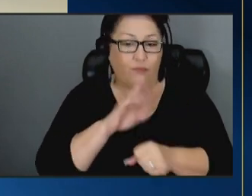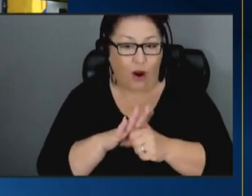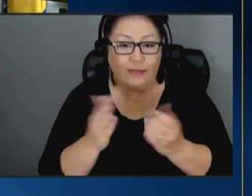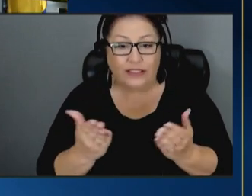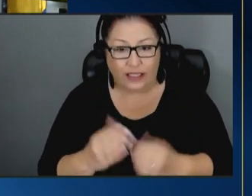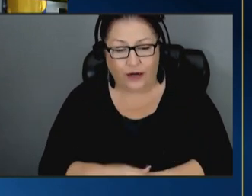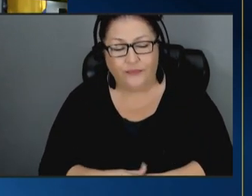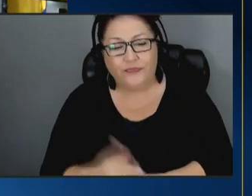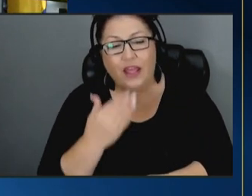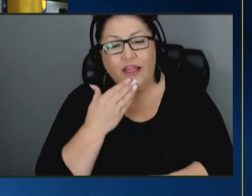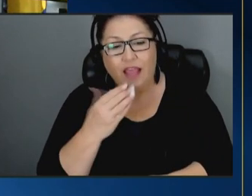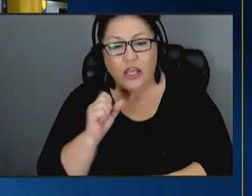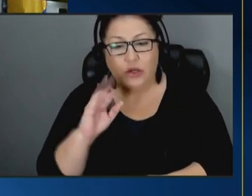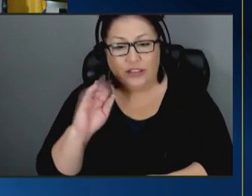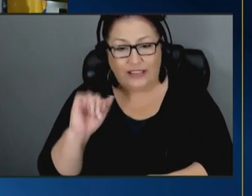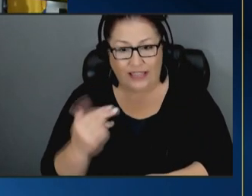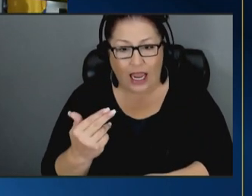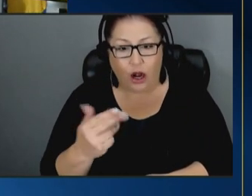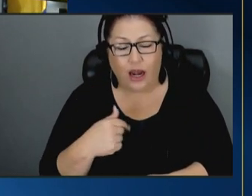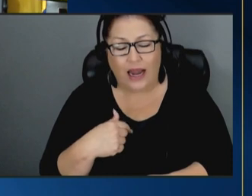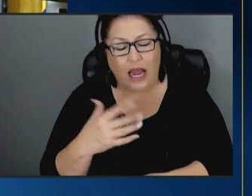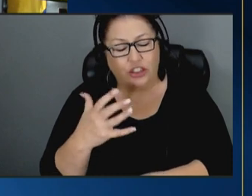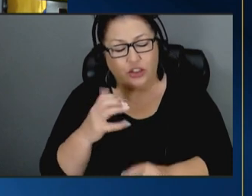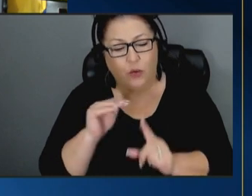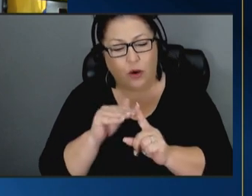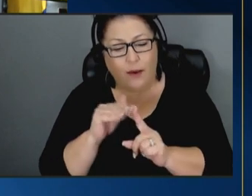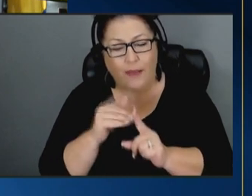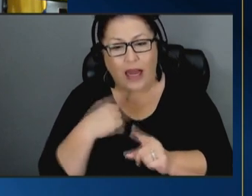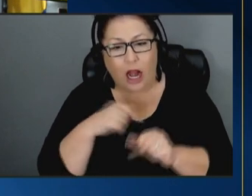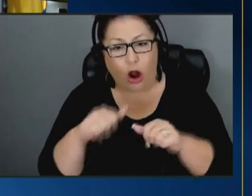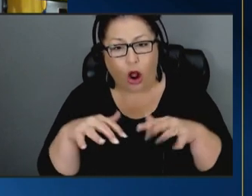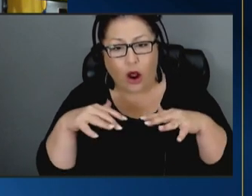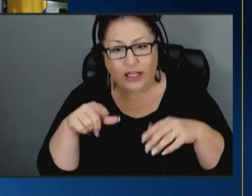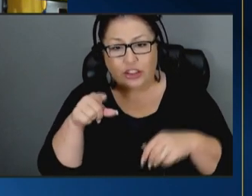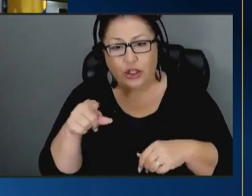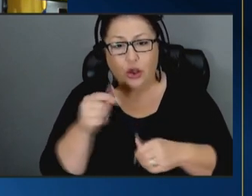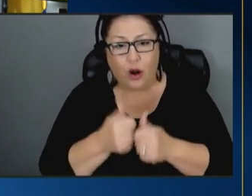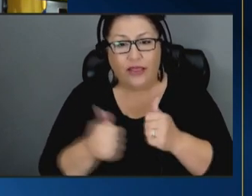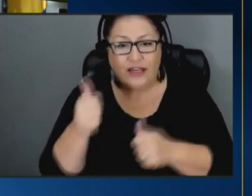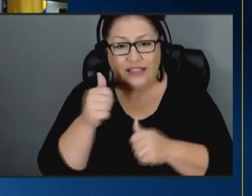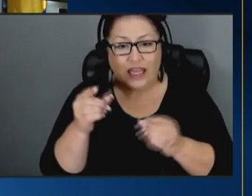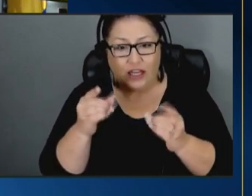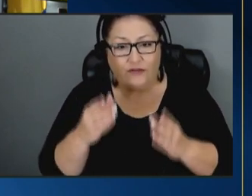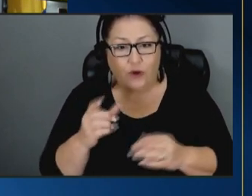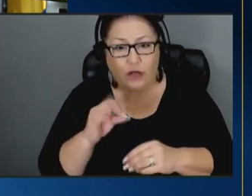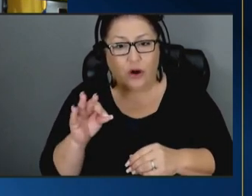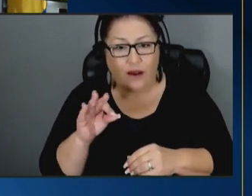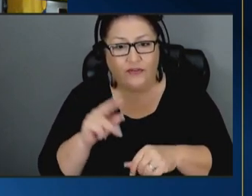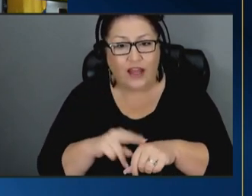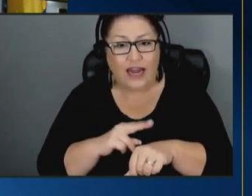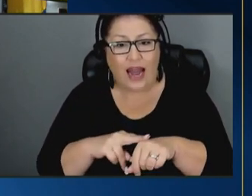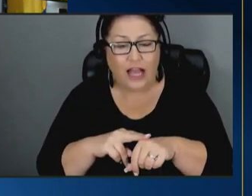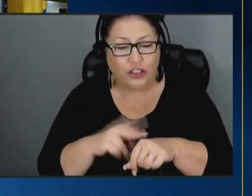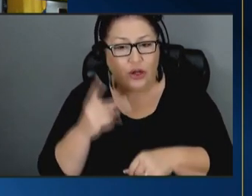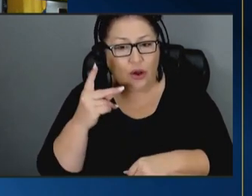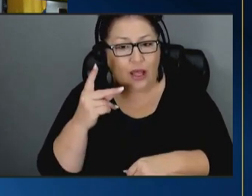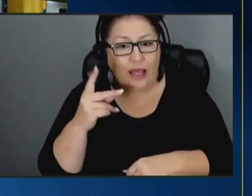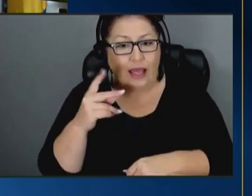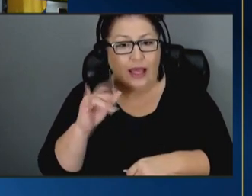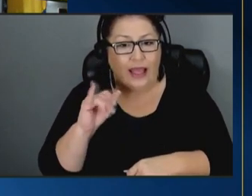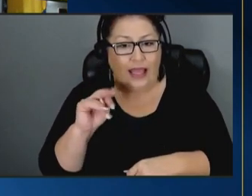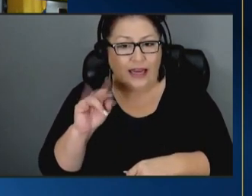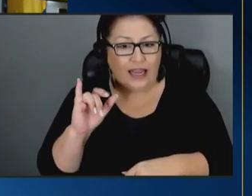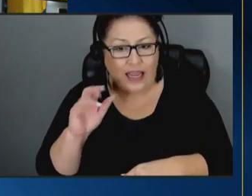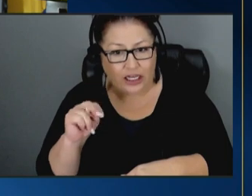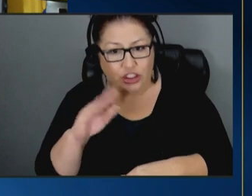thanks sarah and so i'm just as a reminder to our audience you are the executive director of the national indian child welfare association so